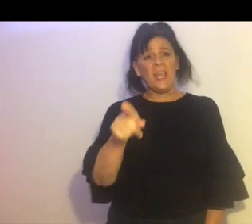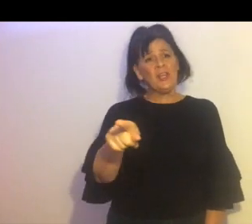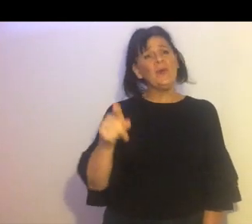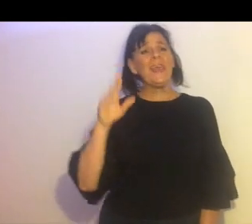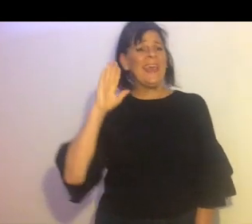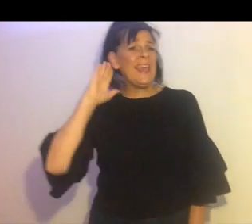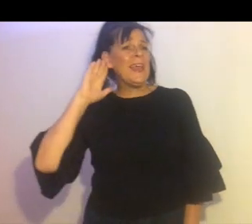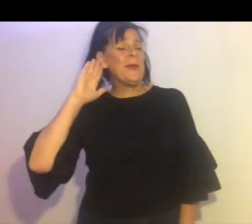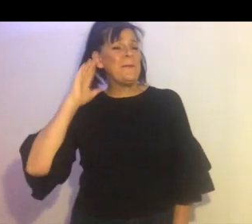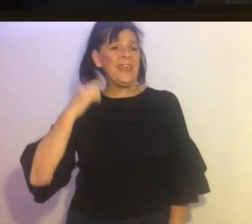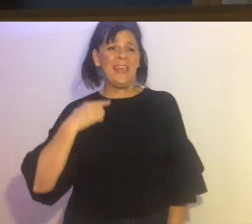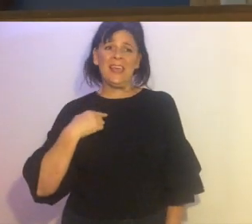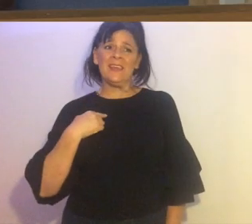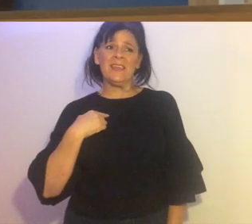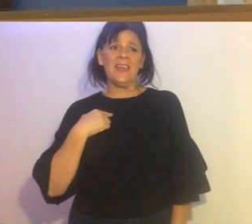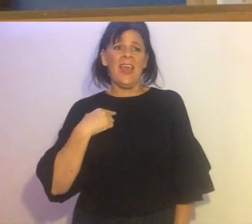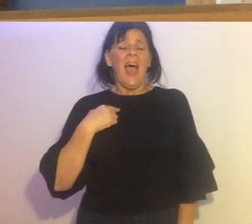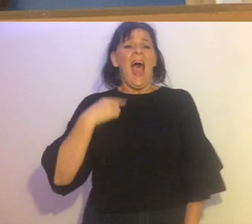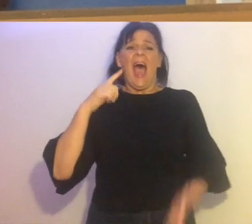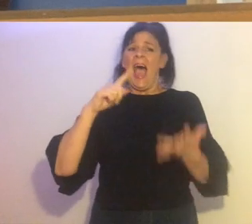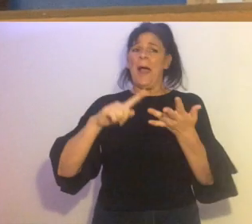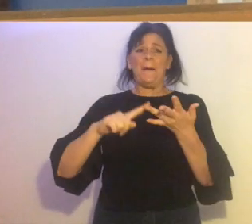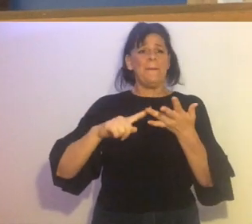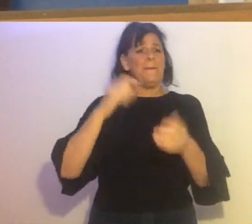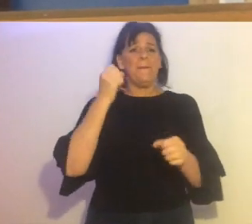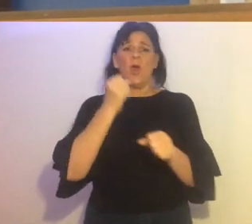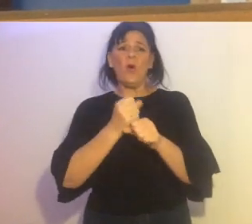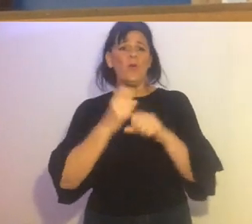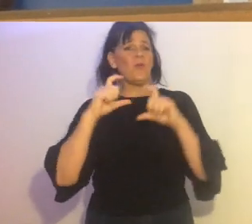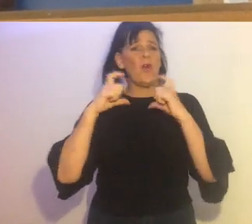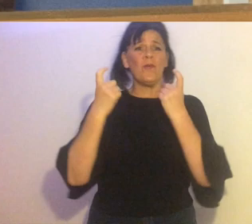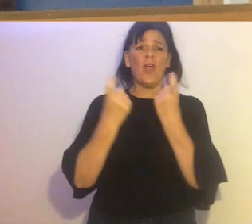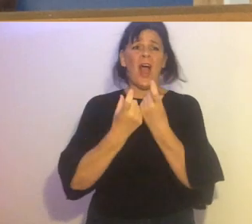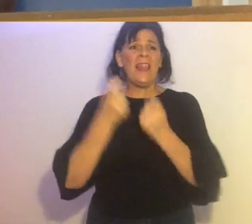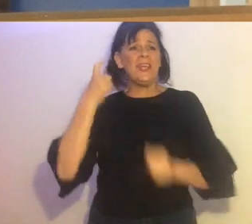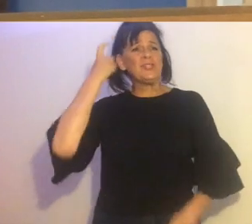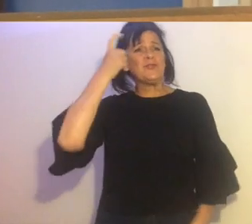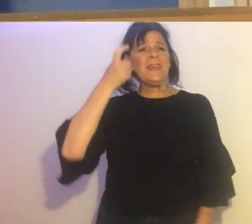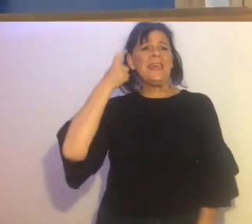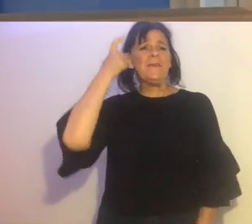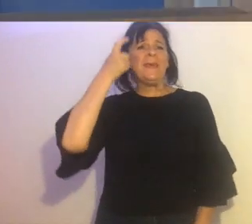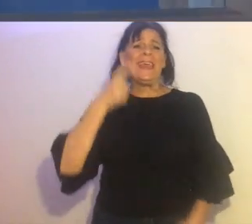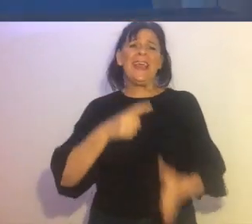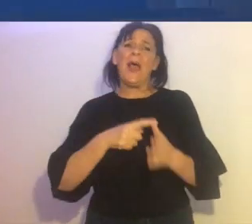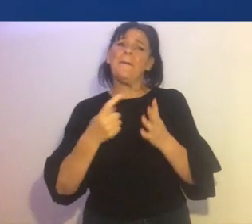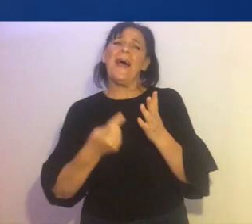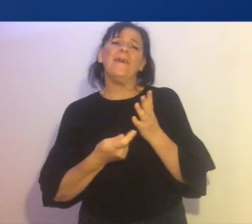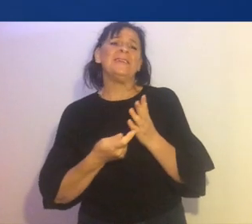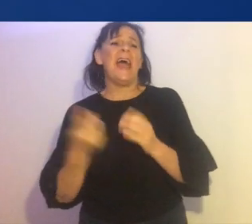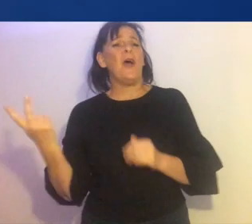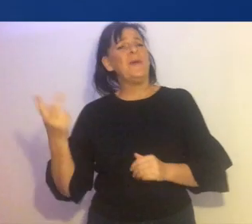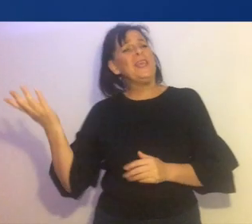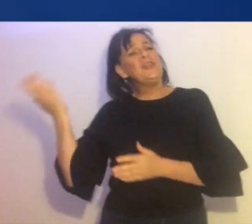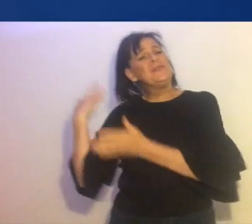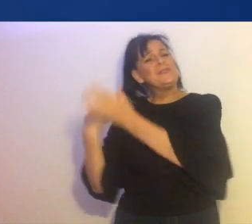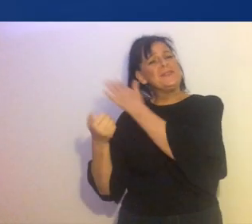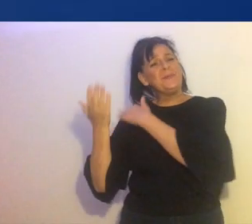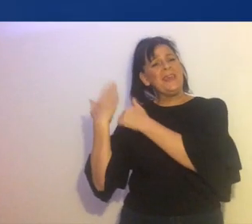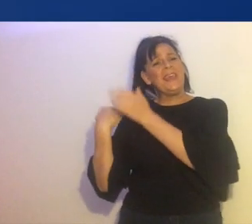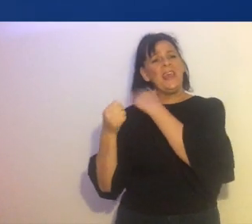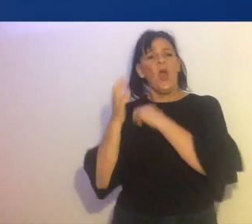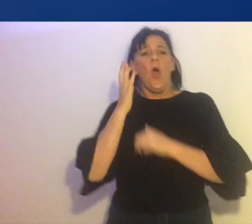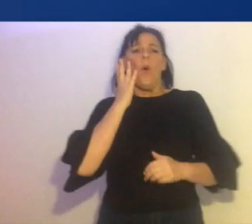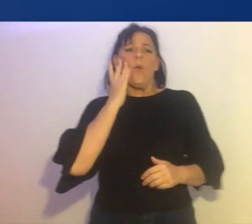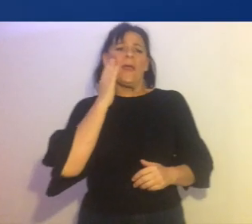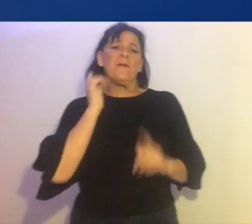can you hear me? I'm in Oak Grove College dreaming about how we used